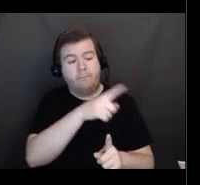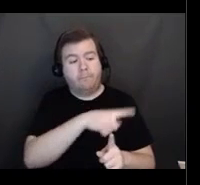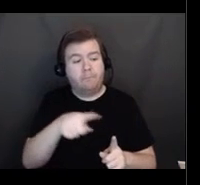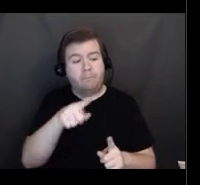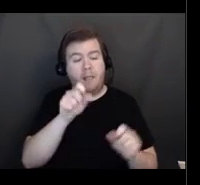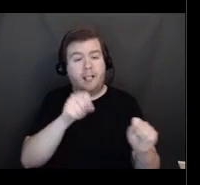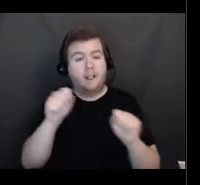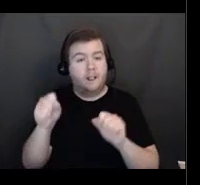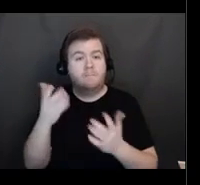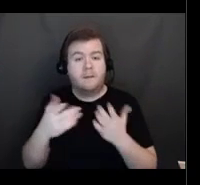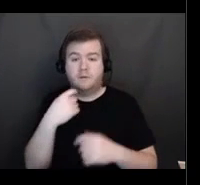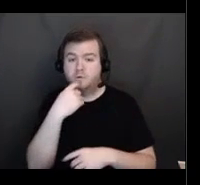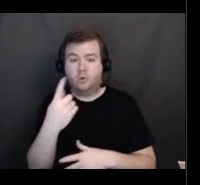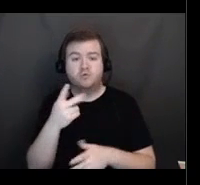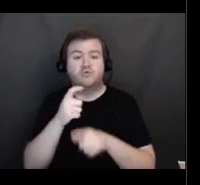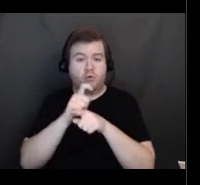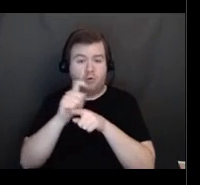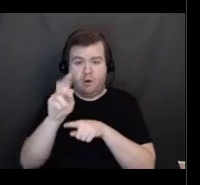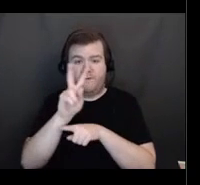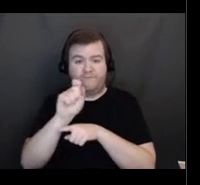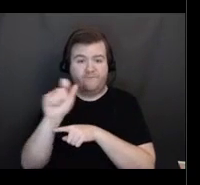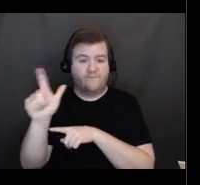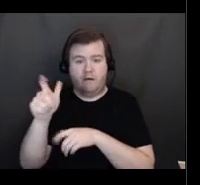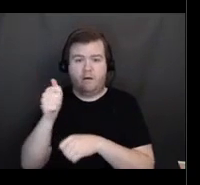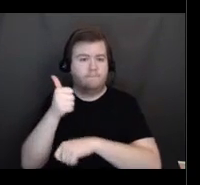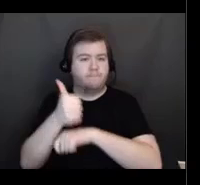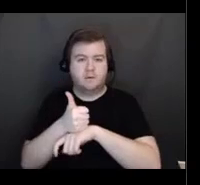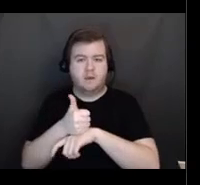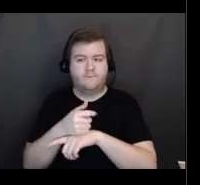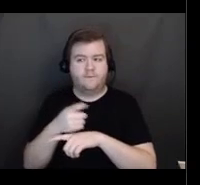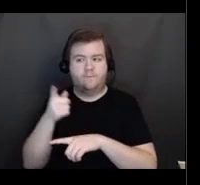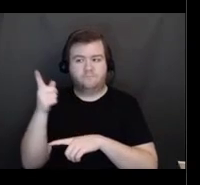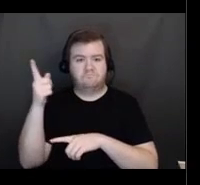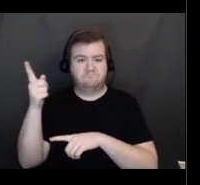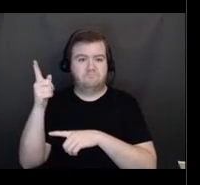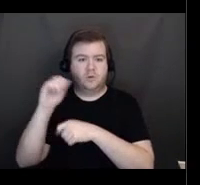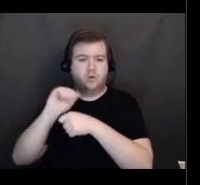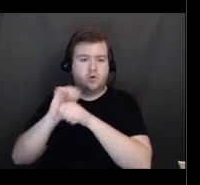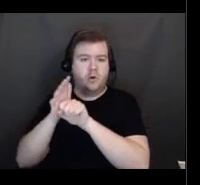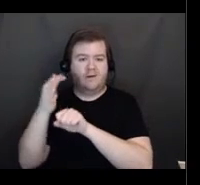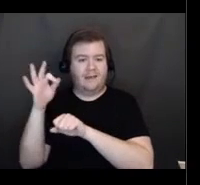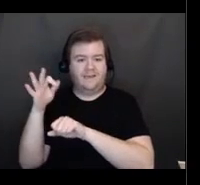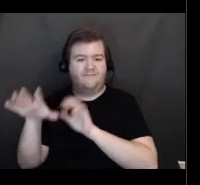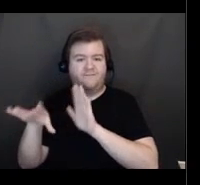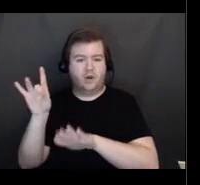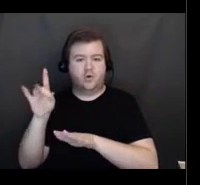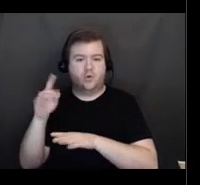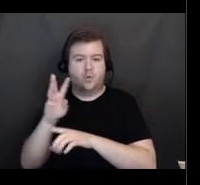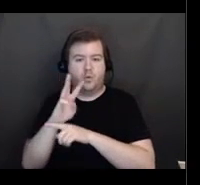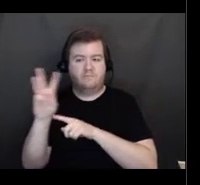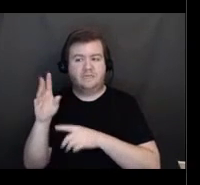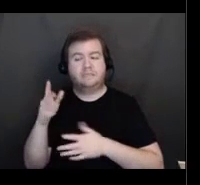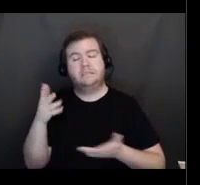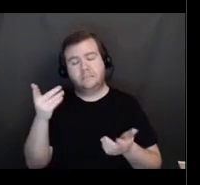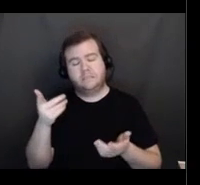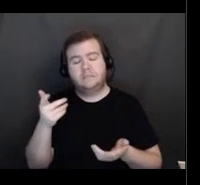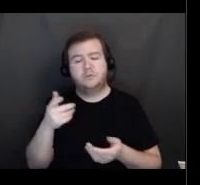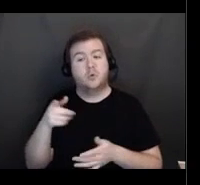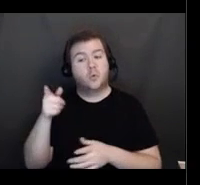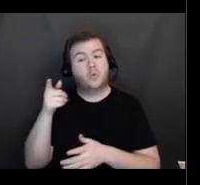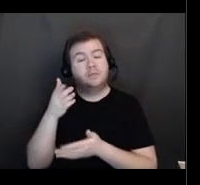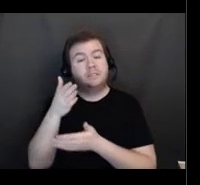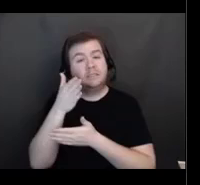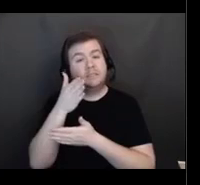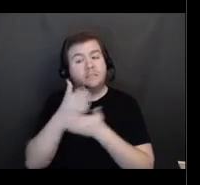COVID vaccine finder website. So some some vaccinators may direct you right to this